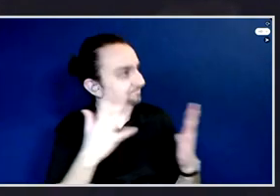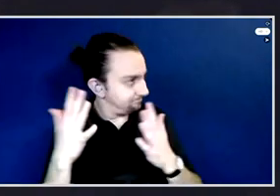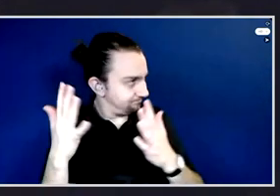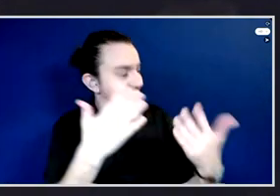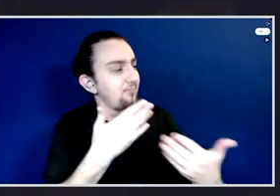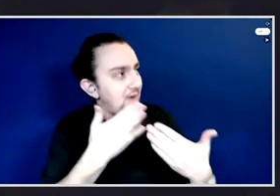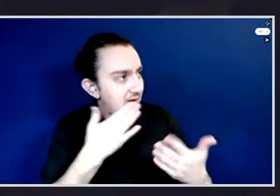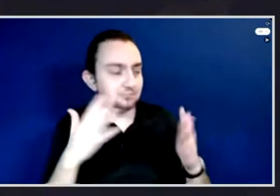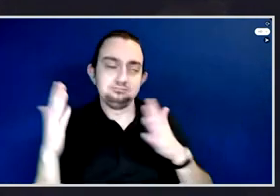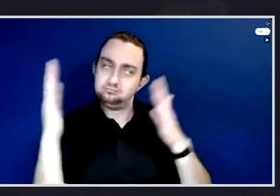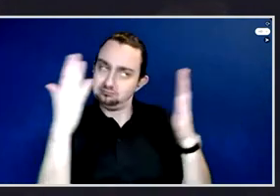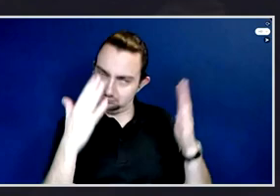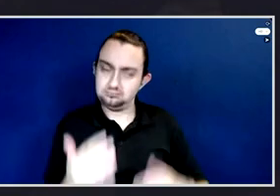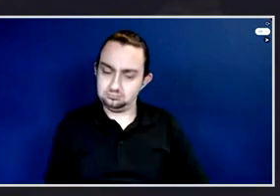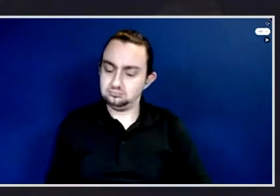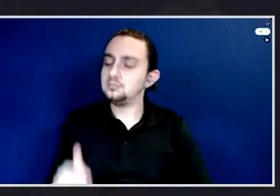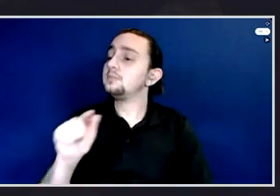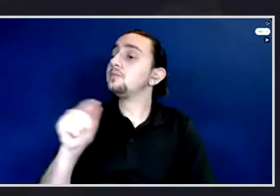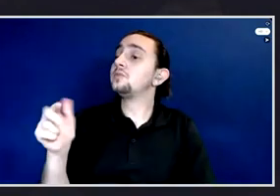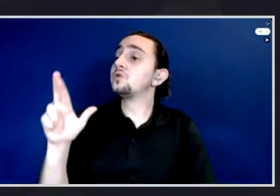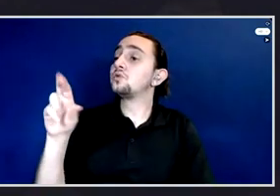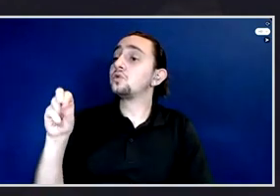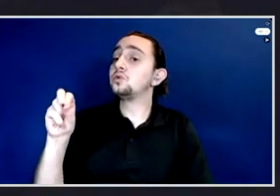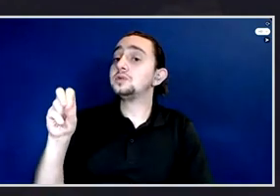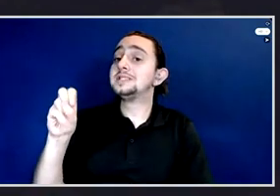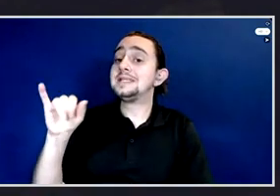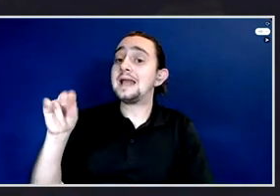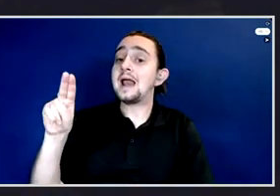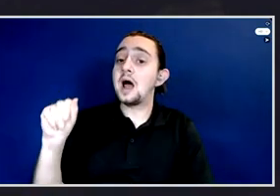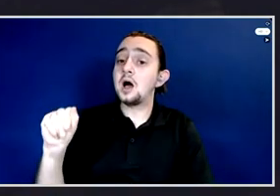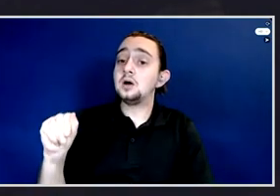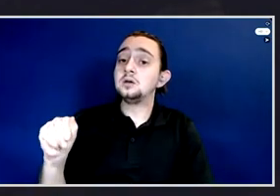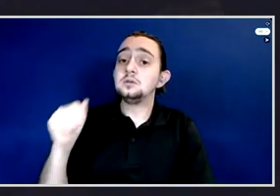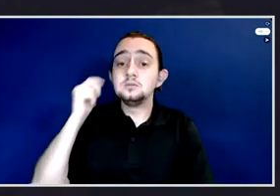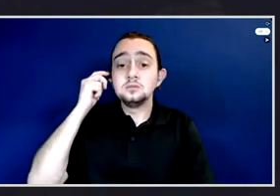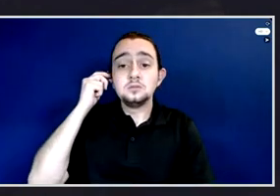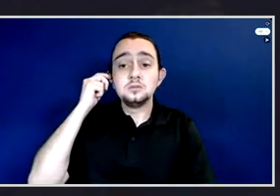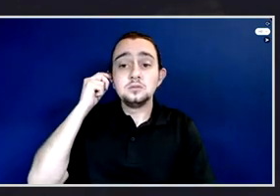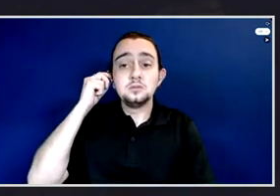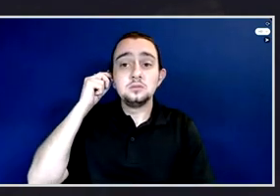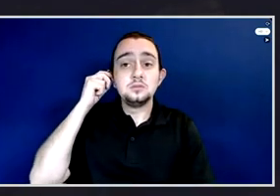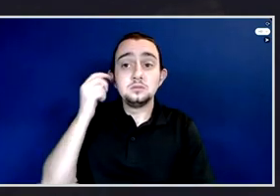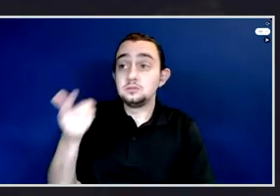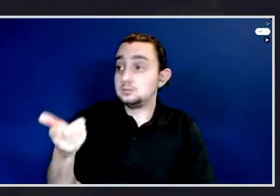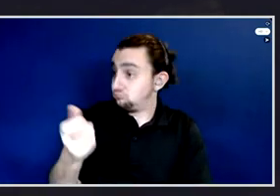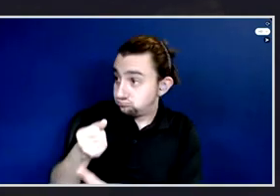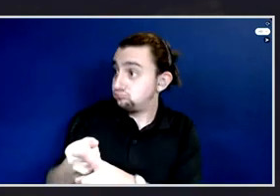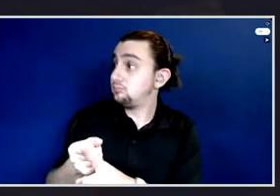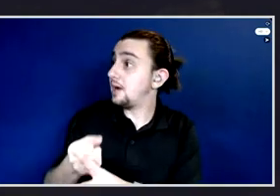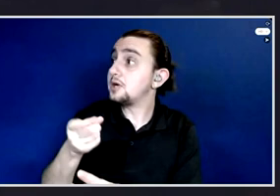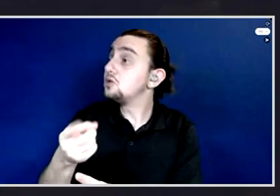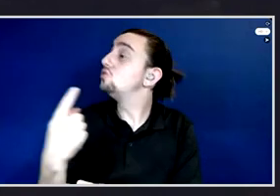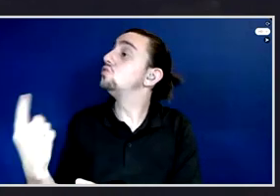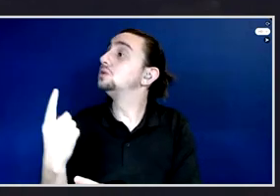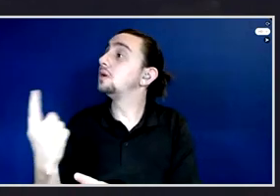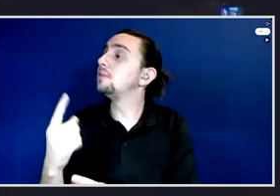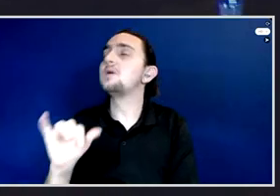Rosina, what struck you? Any different ways or any insights that you've had that